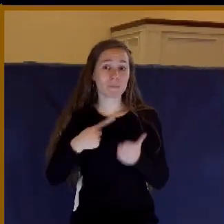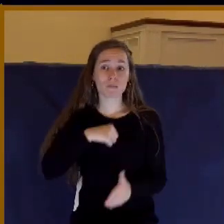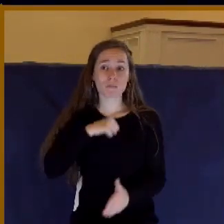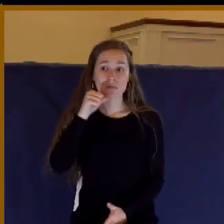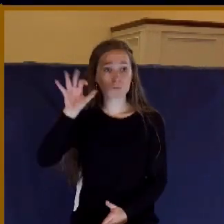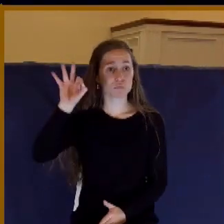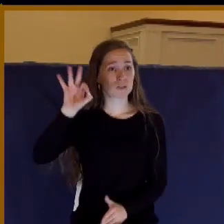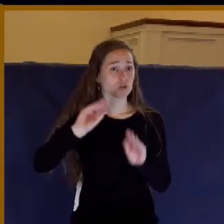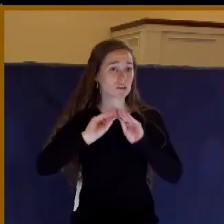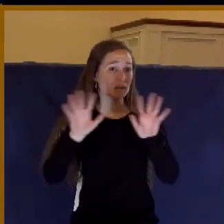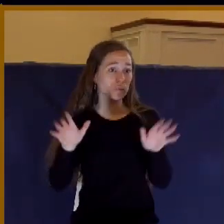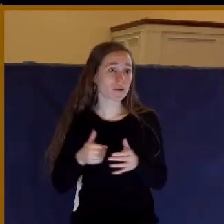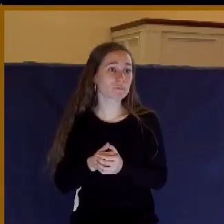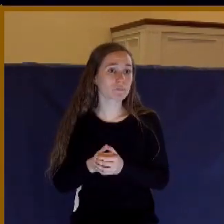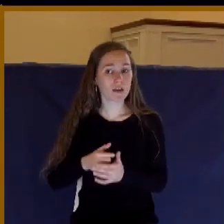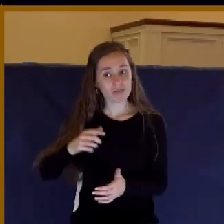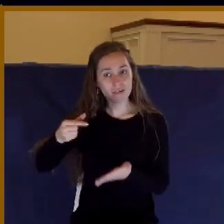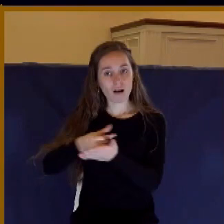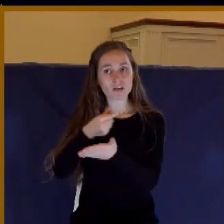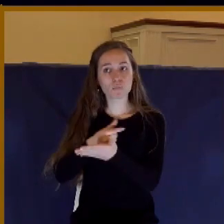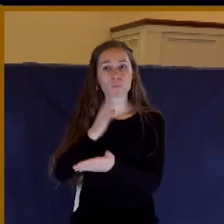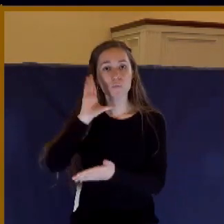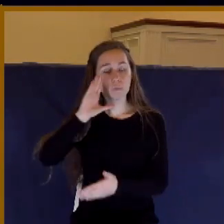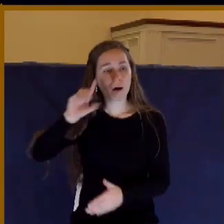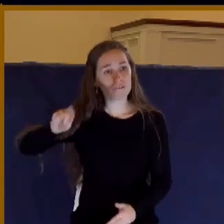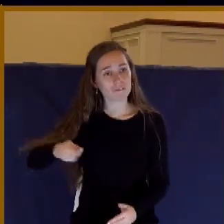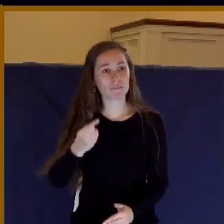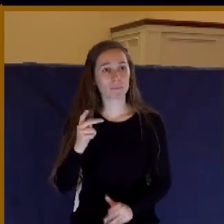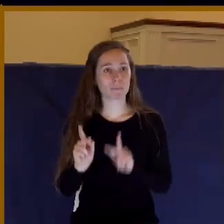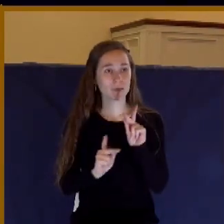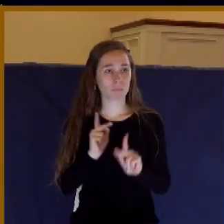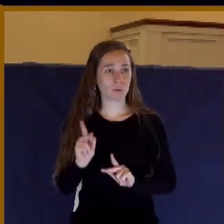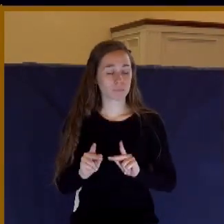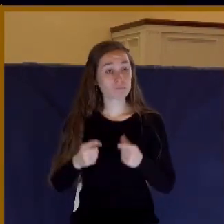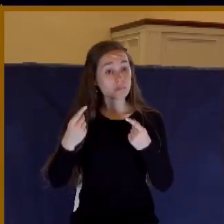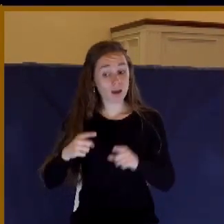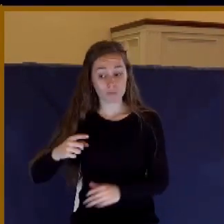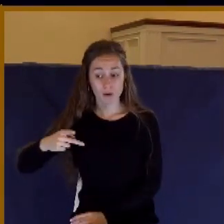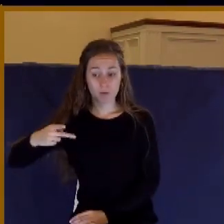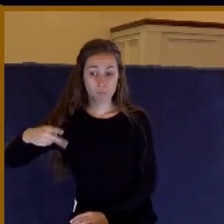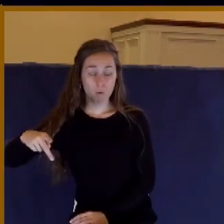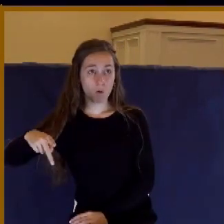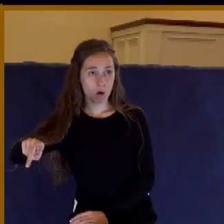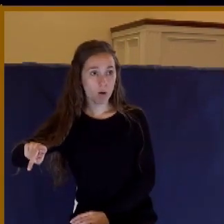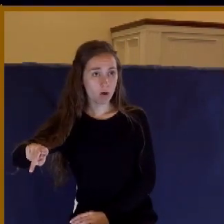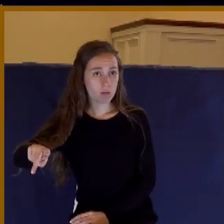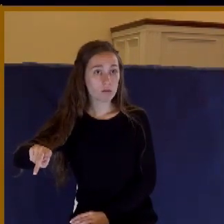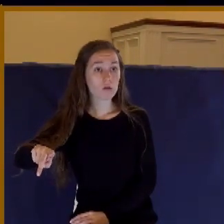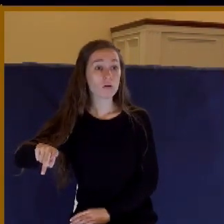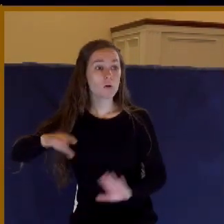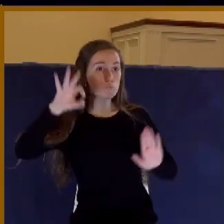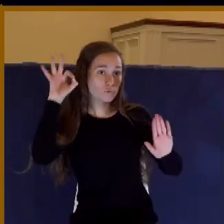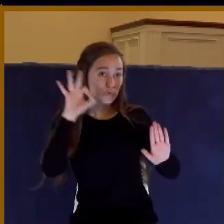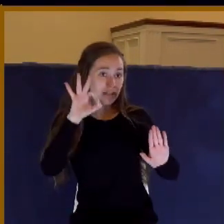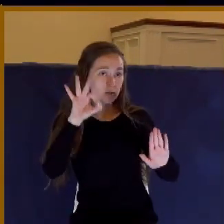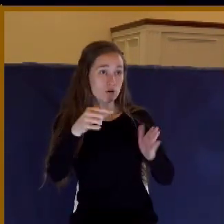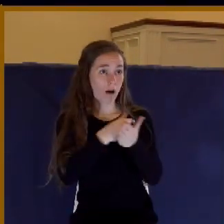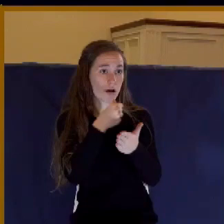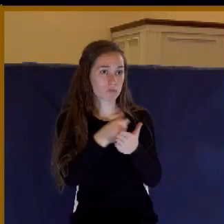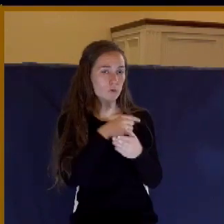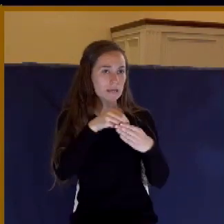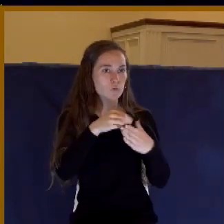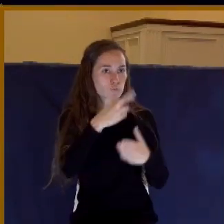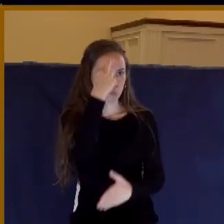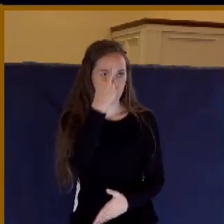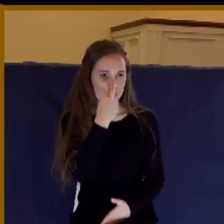offense to it. When Paul systematically lays out the gospel in Romans, he